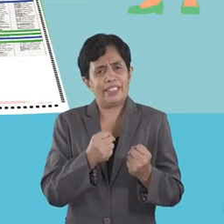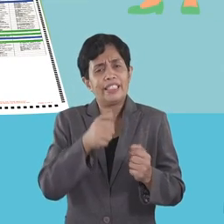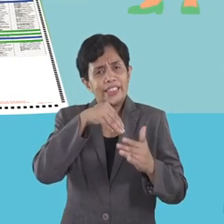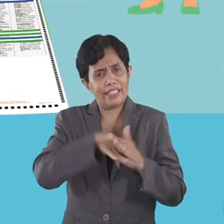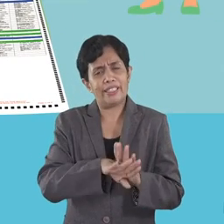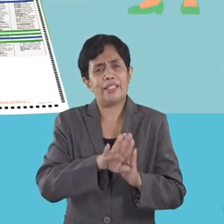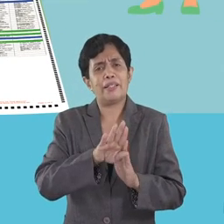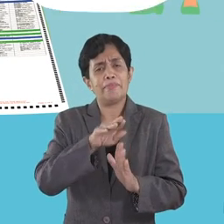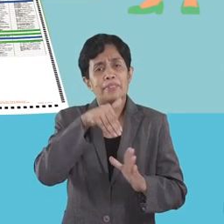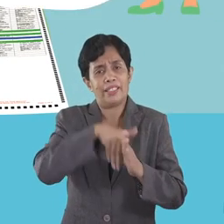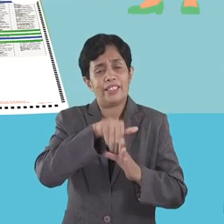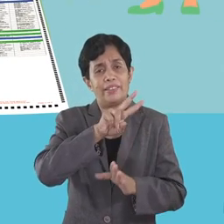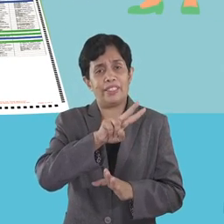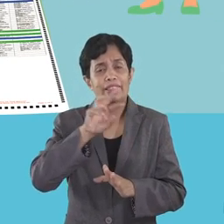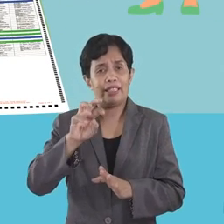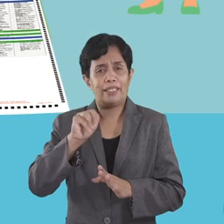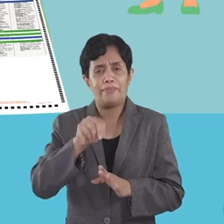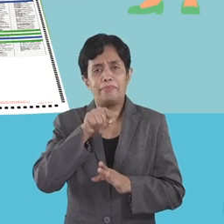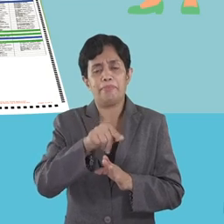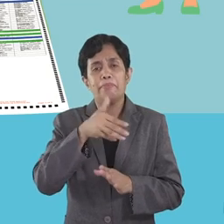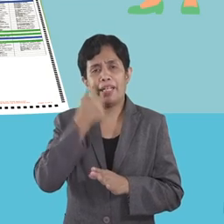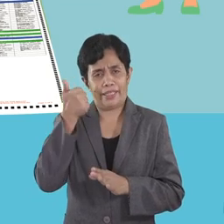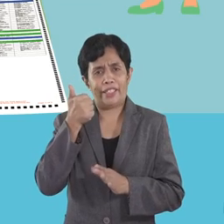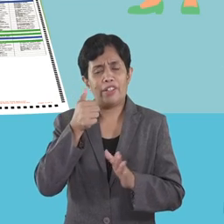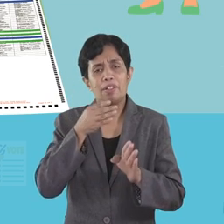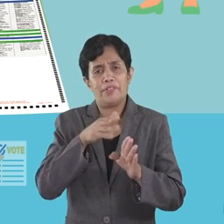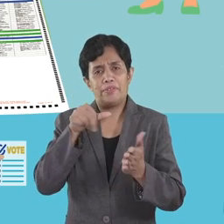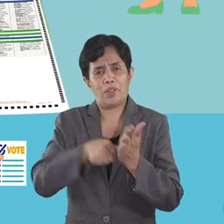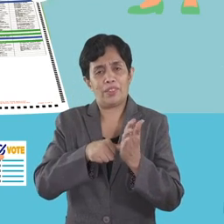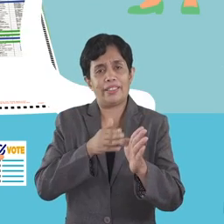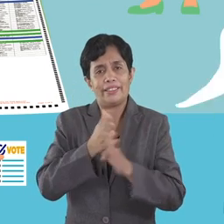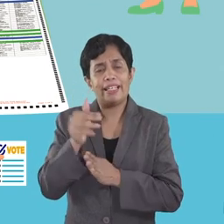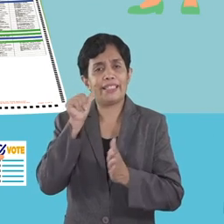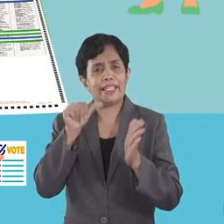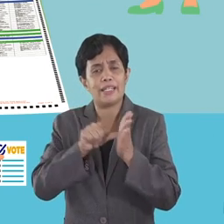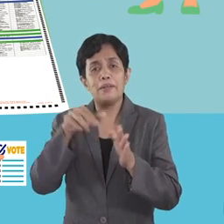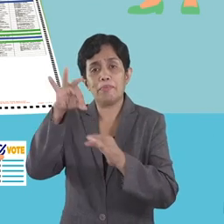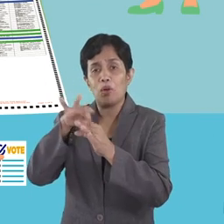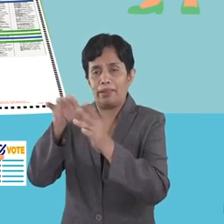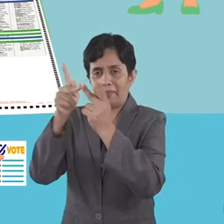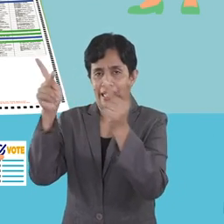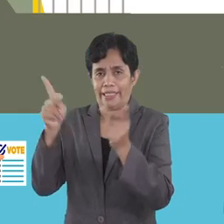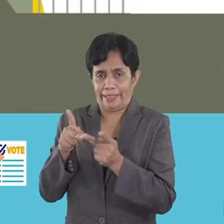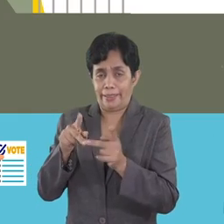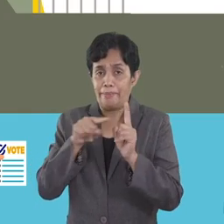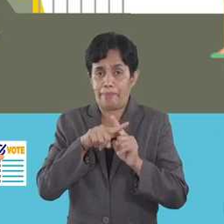inserting your ballot into the VCM, it is better to just vote directly at your assigned polling place.